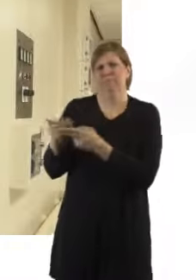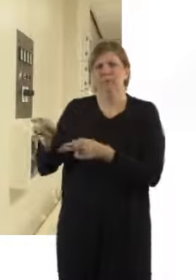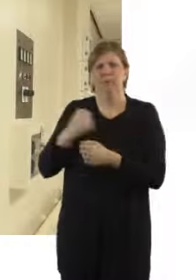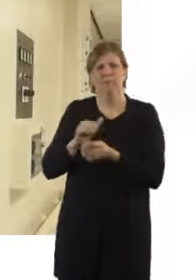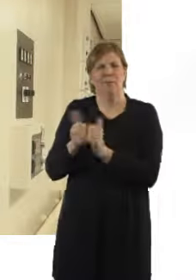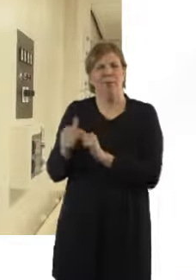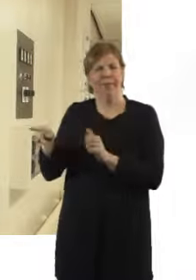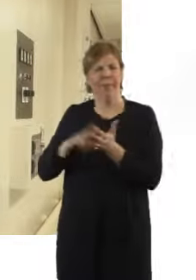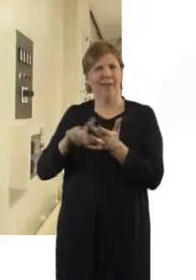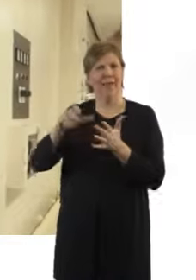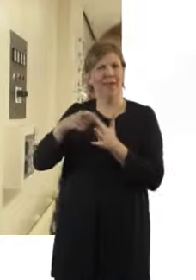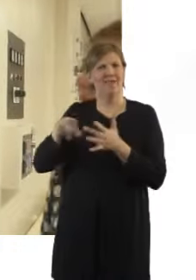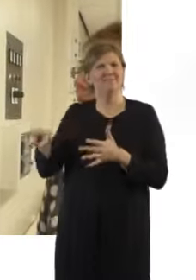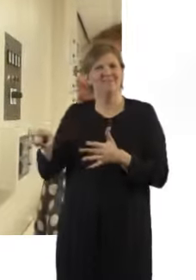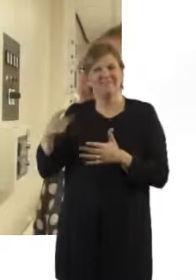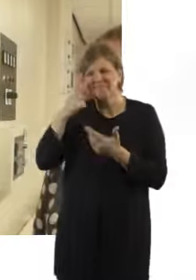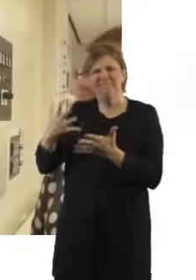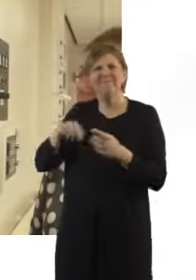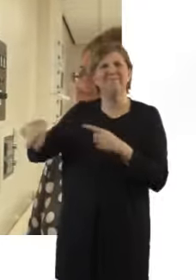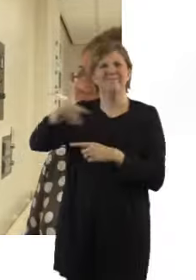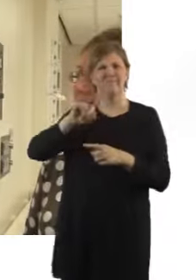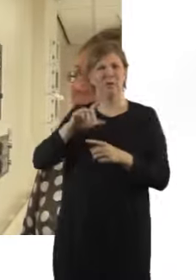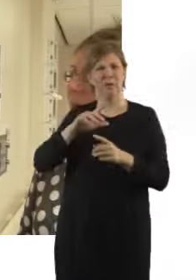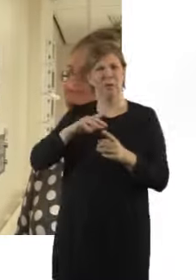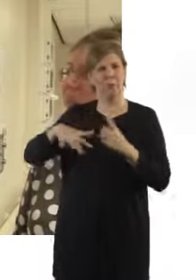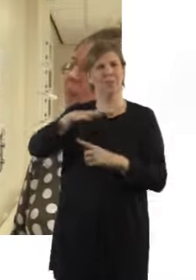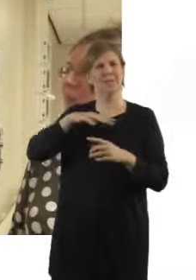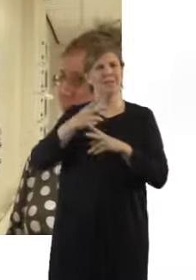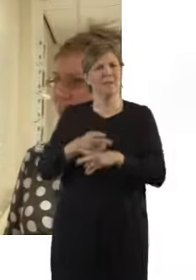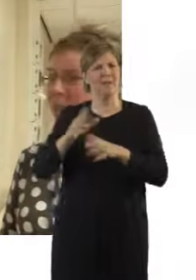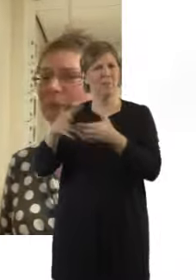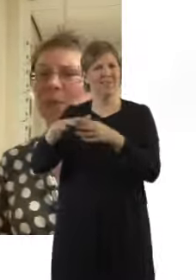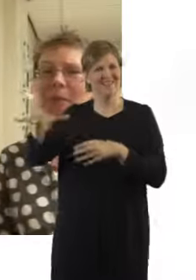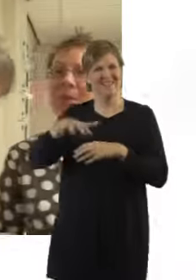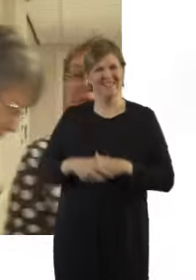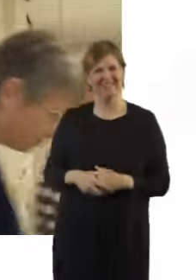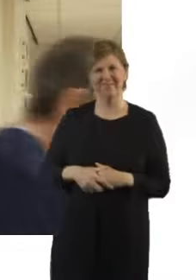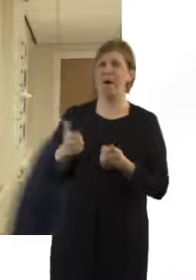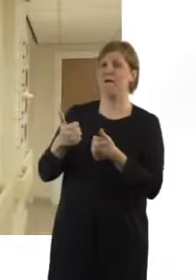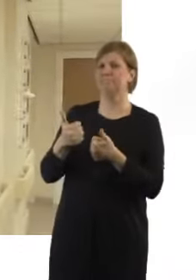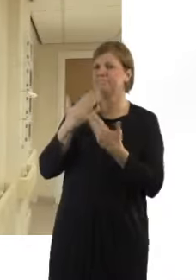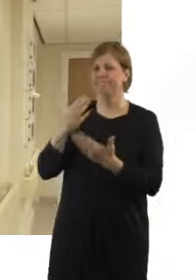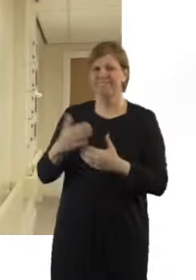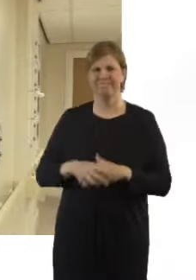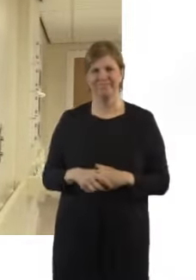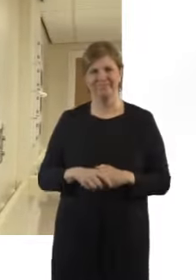do now is I'm going to hand you over to my colleague, Nikki, to let her show you around the CMU. Okay, that'll be great. Thank you.